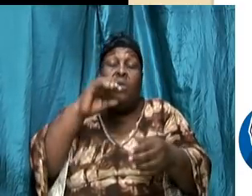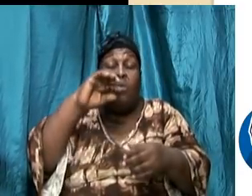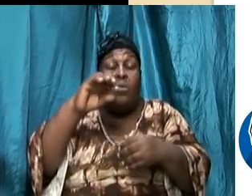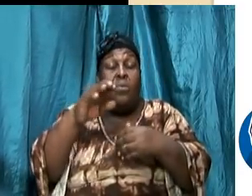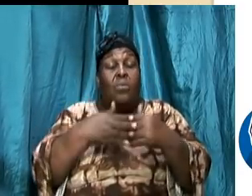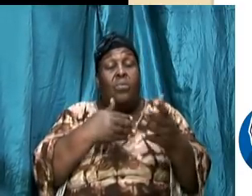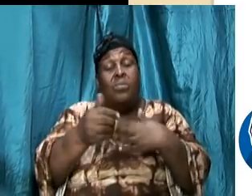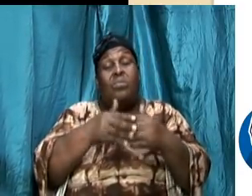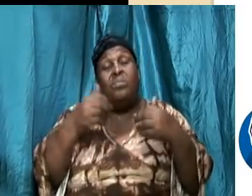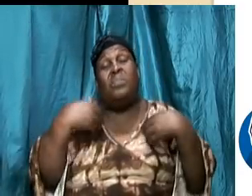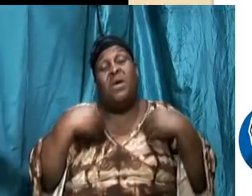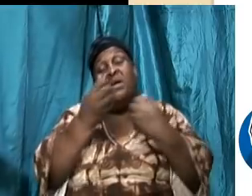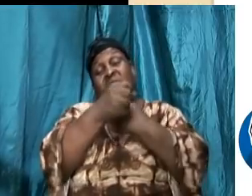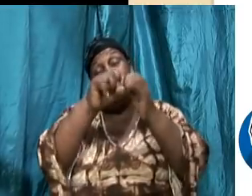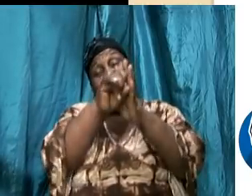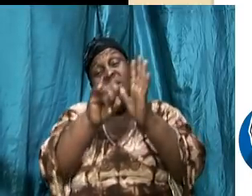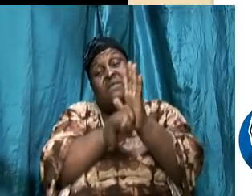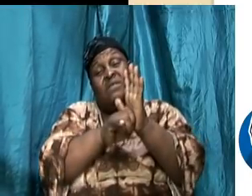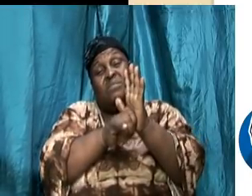salvation